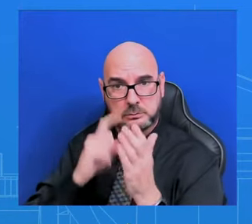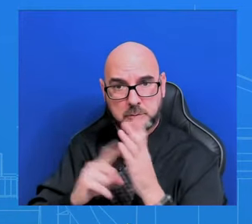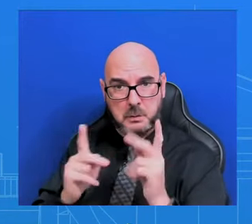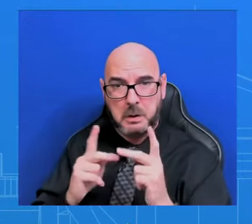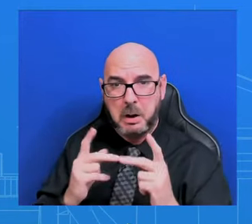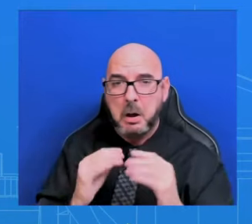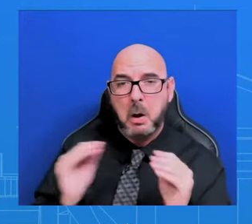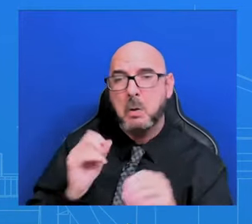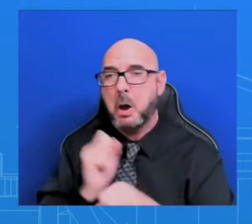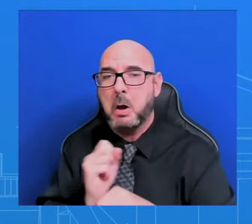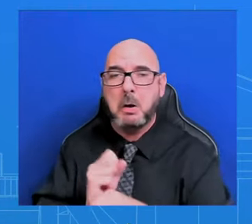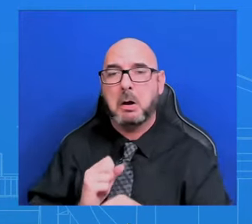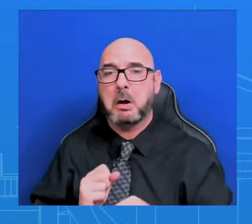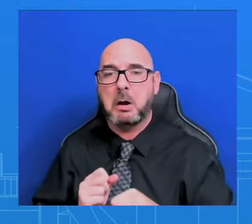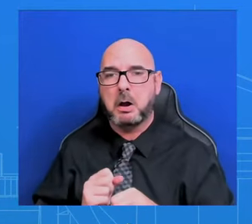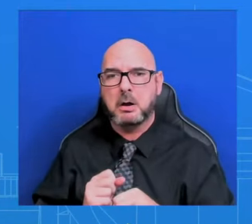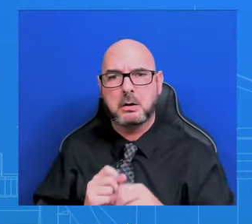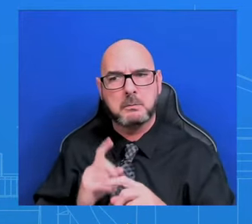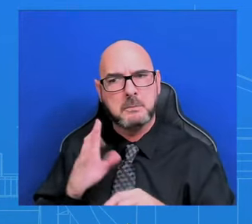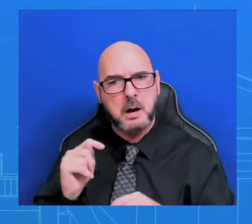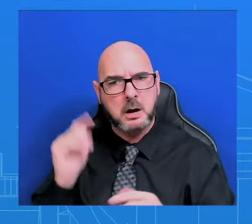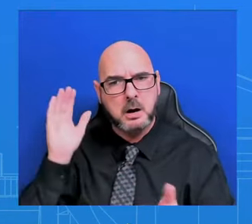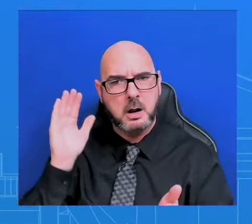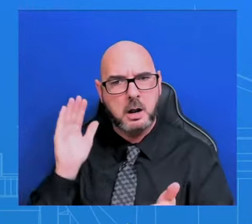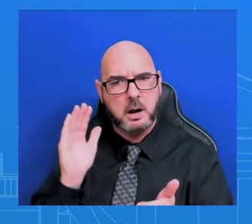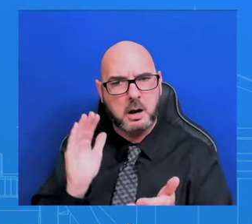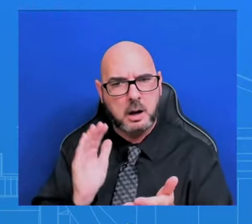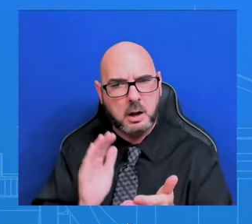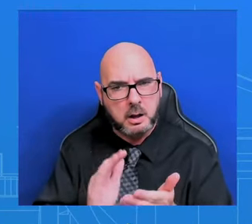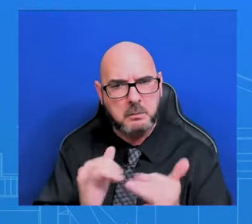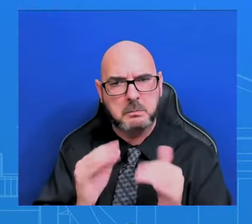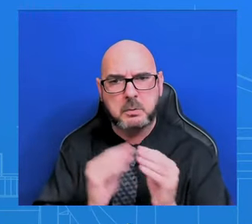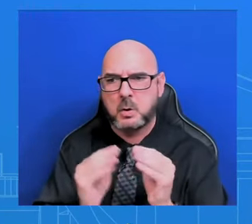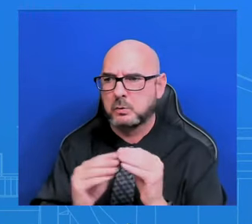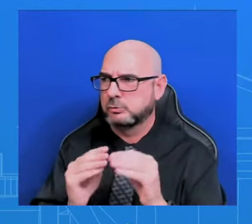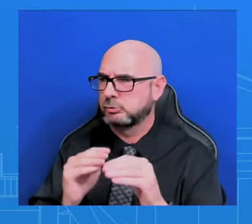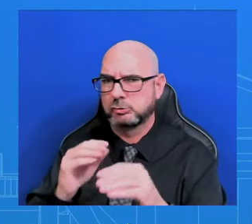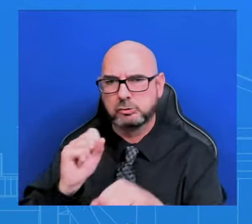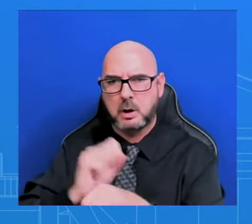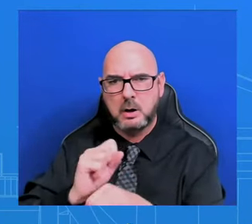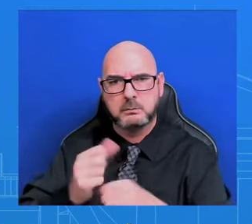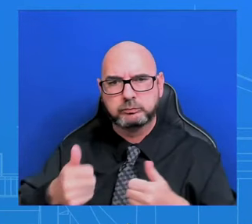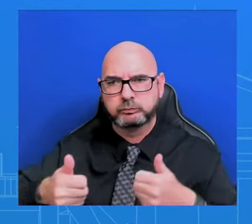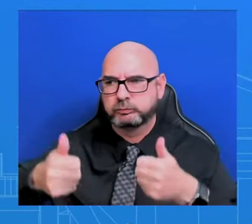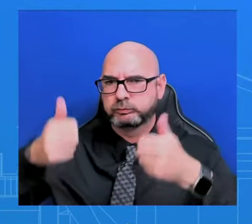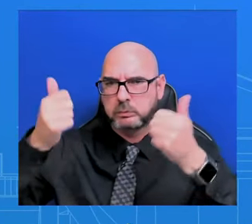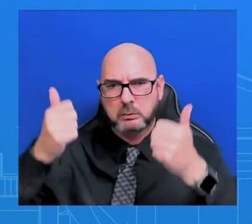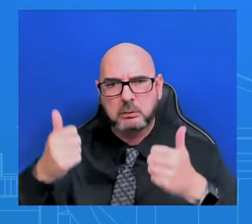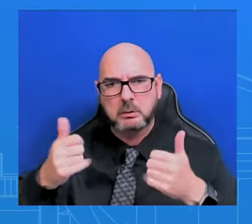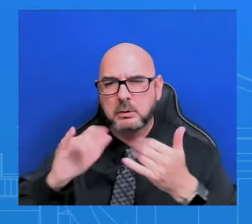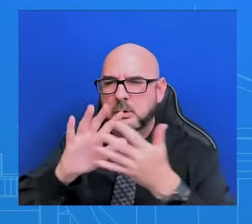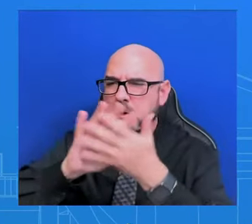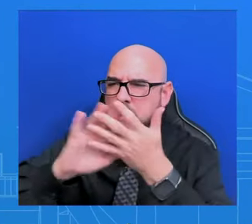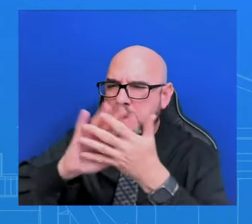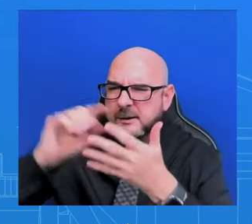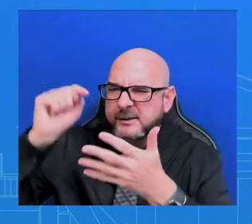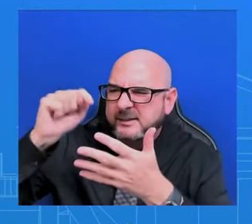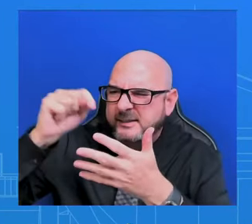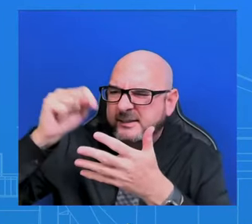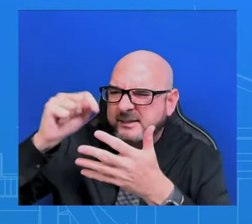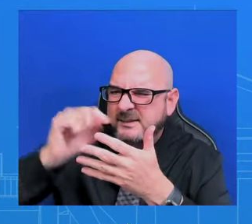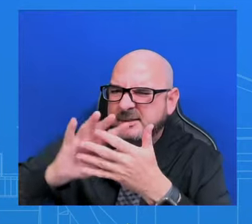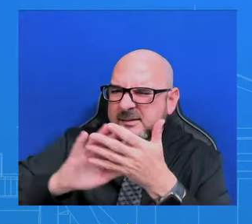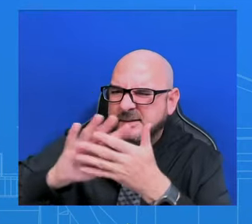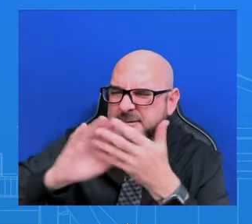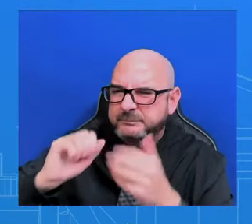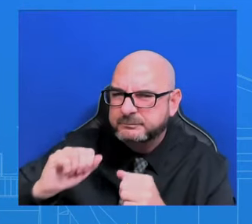do they have in common? Are they geographically clustered in one area? And to what do you attribute to this? Oh, that's a good question. I don't have